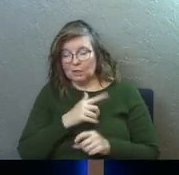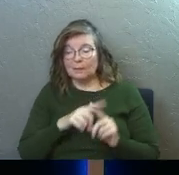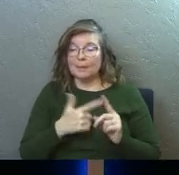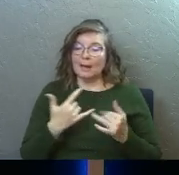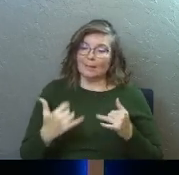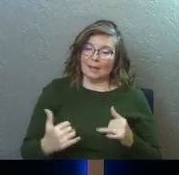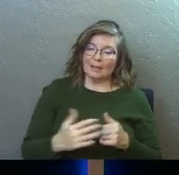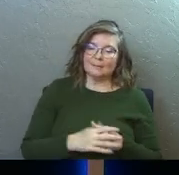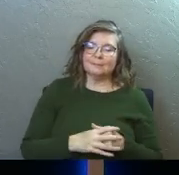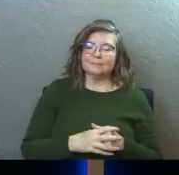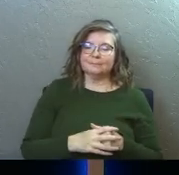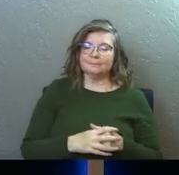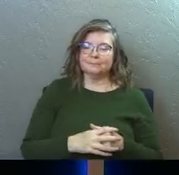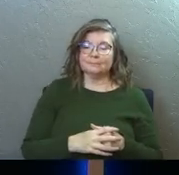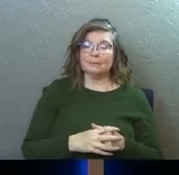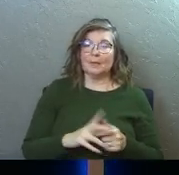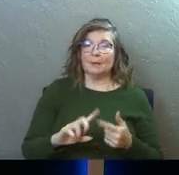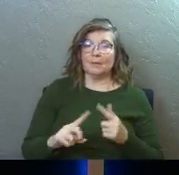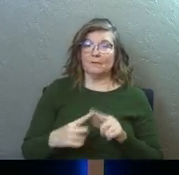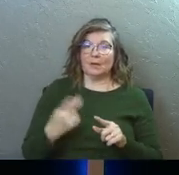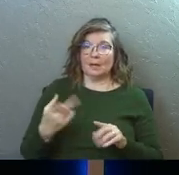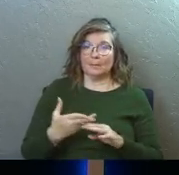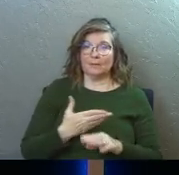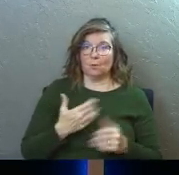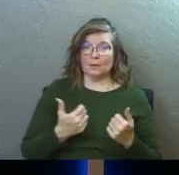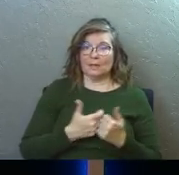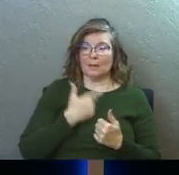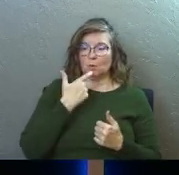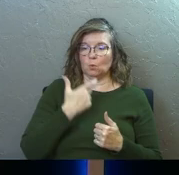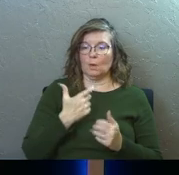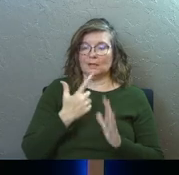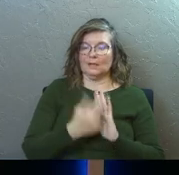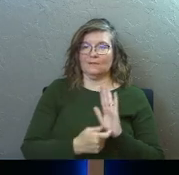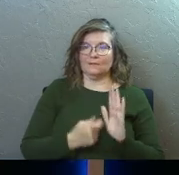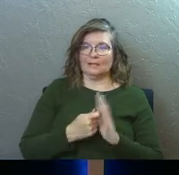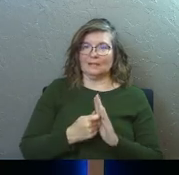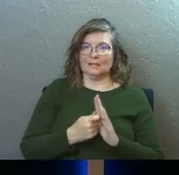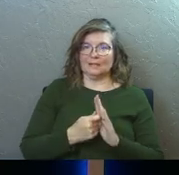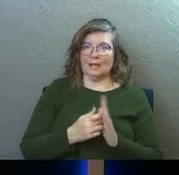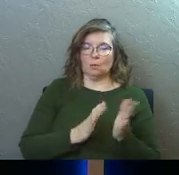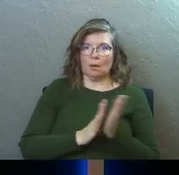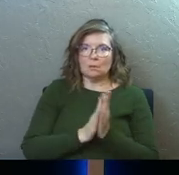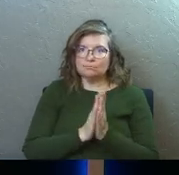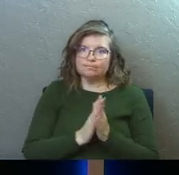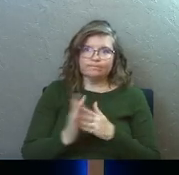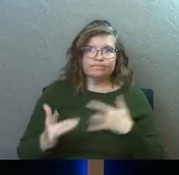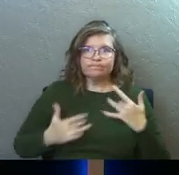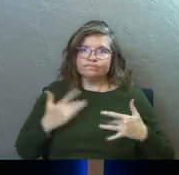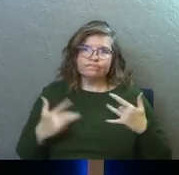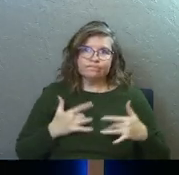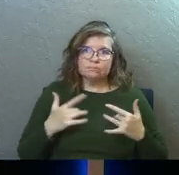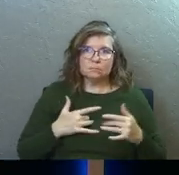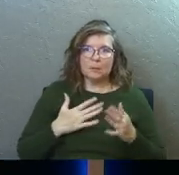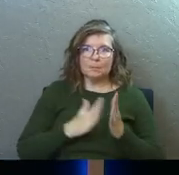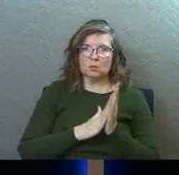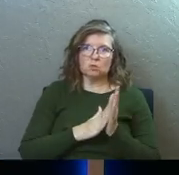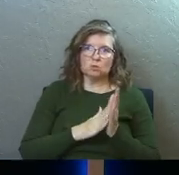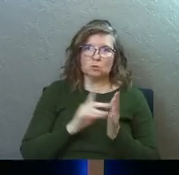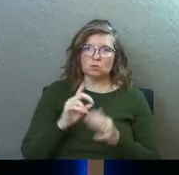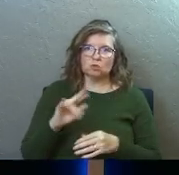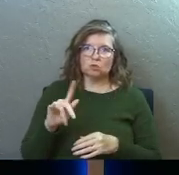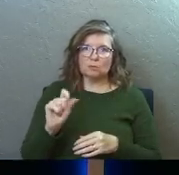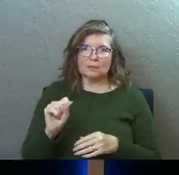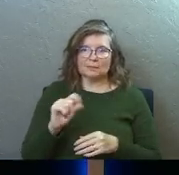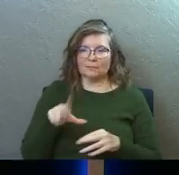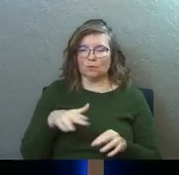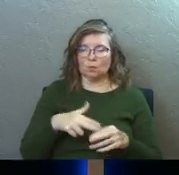I played. And my friends and I, before football games, used to watch this video and it used to hype us up. And it was of this dude, like, doing football drills. You